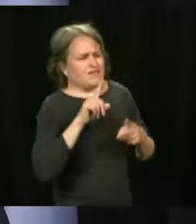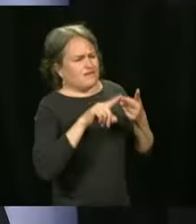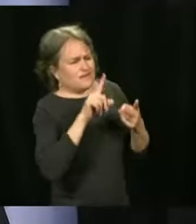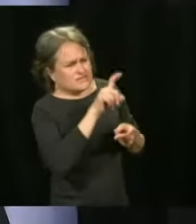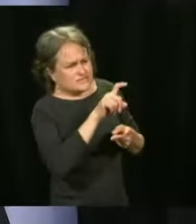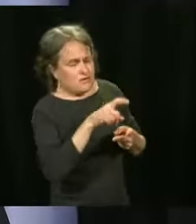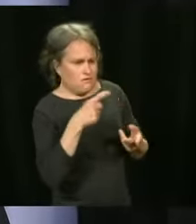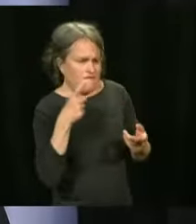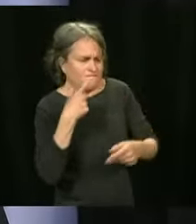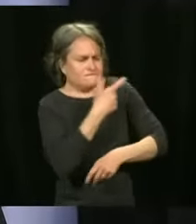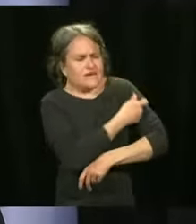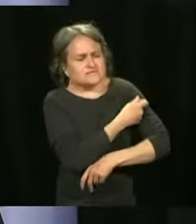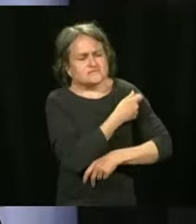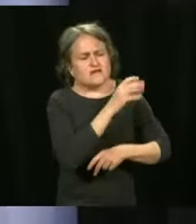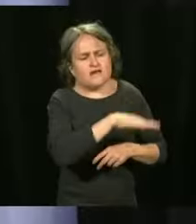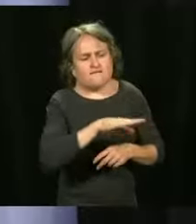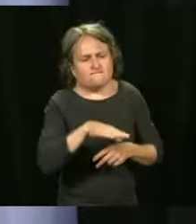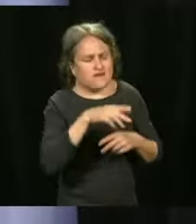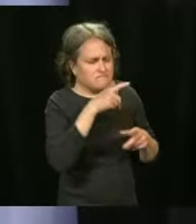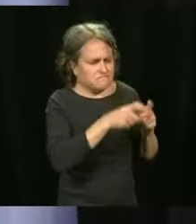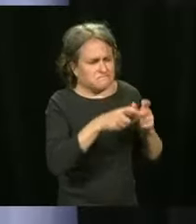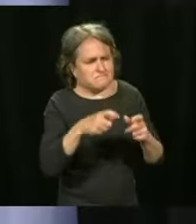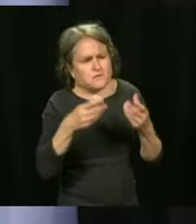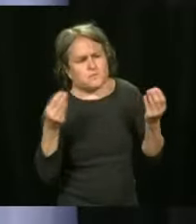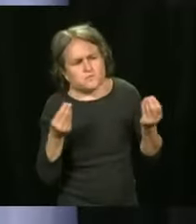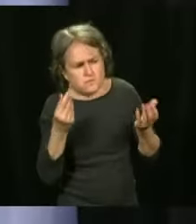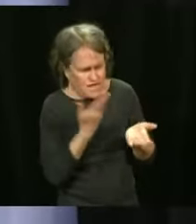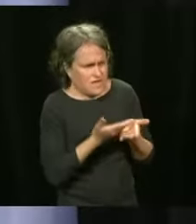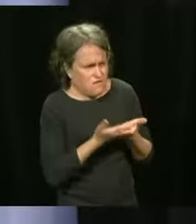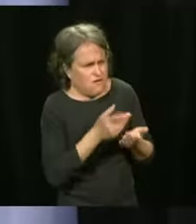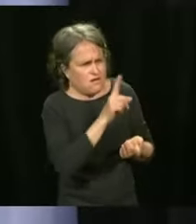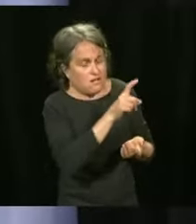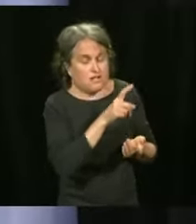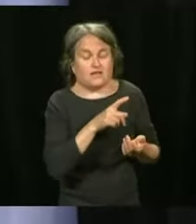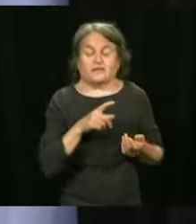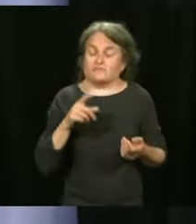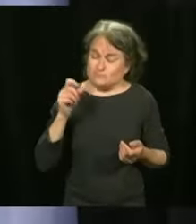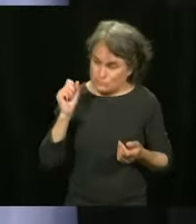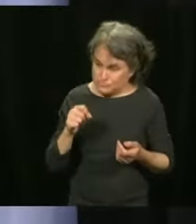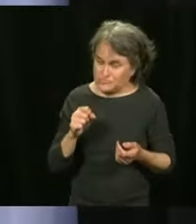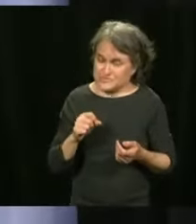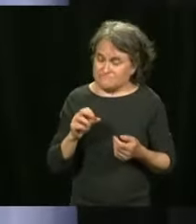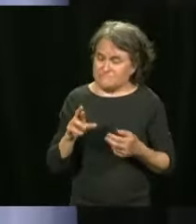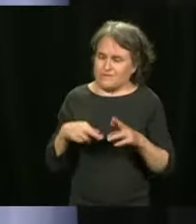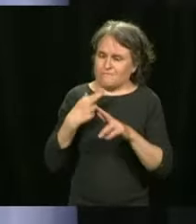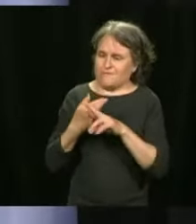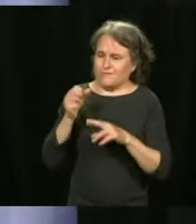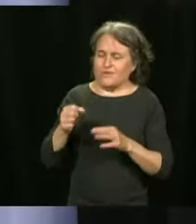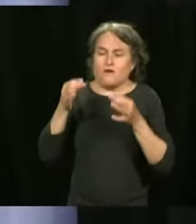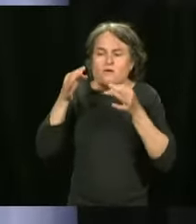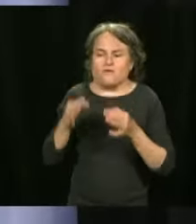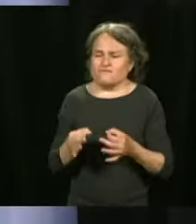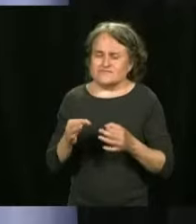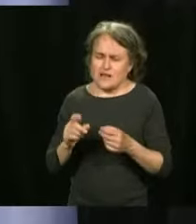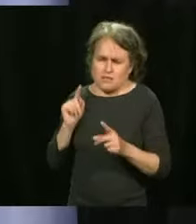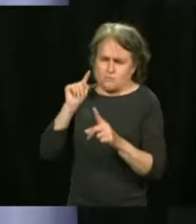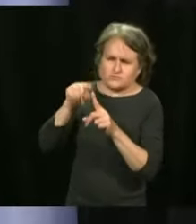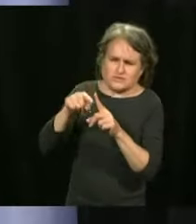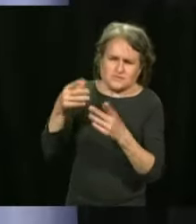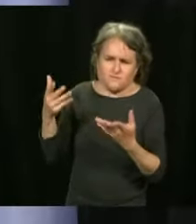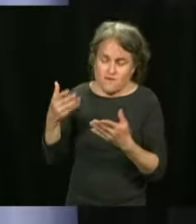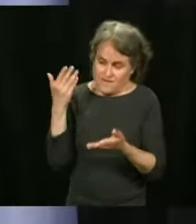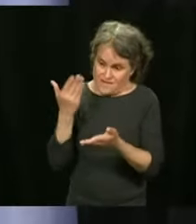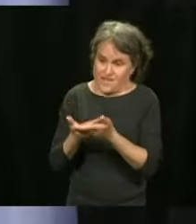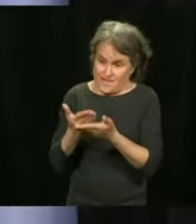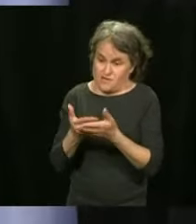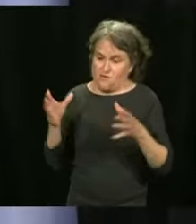objective, to vaccinate as many people as possible in the school. I'll give you an example. The discussions that we've had in the past and that we're continuing